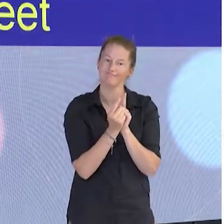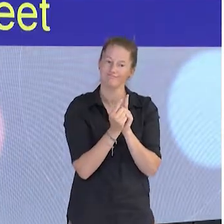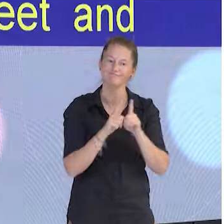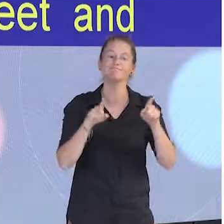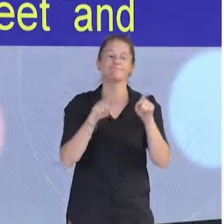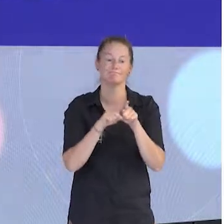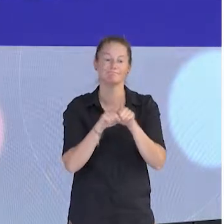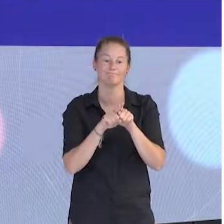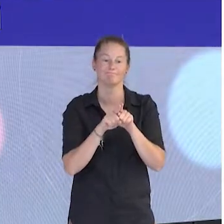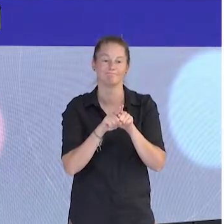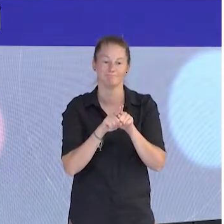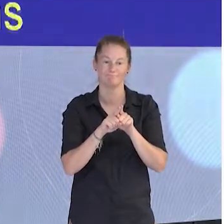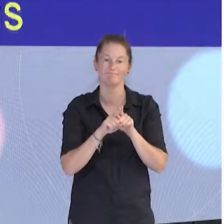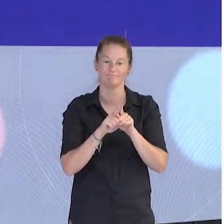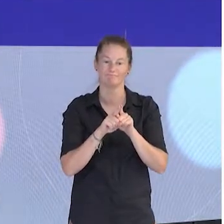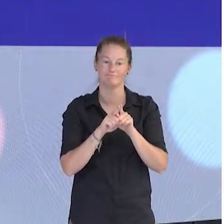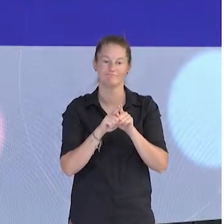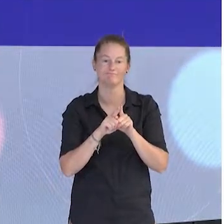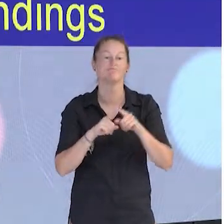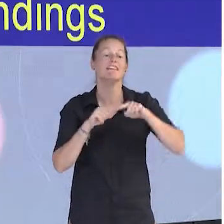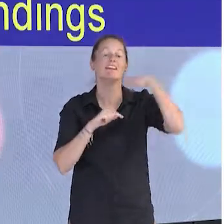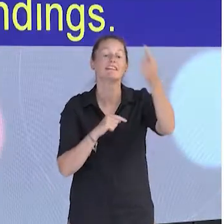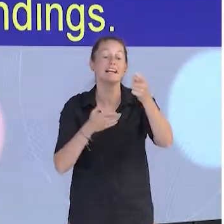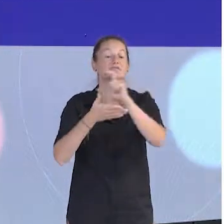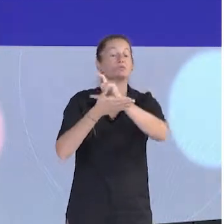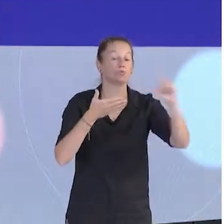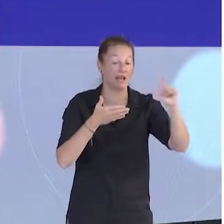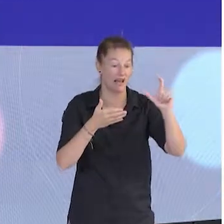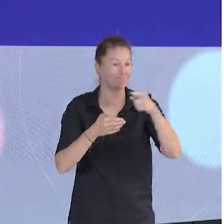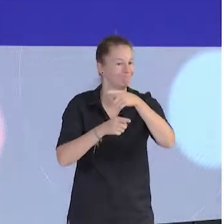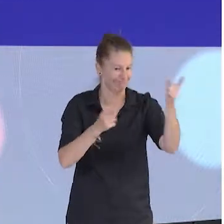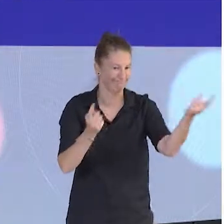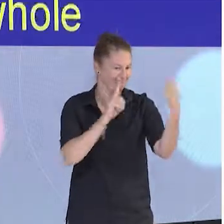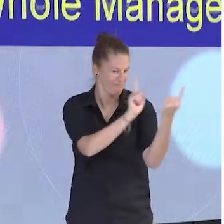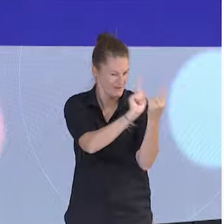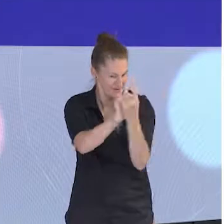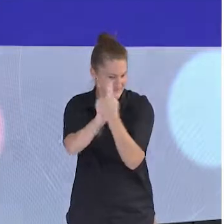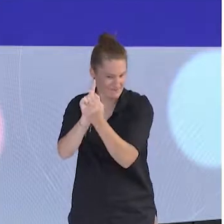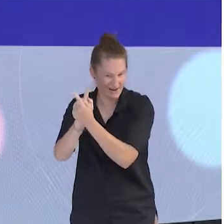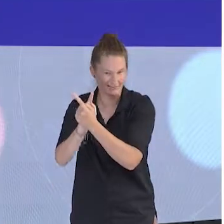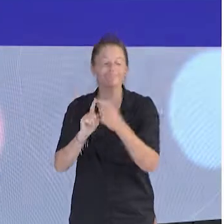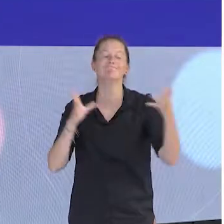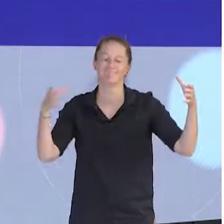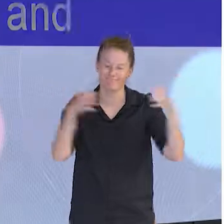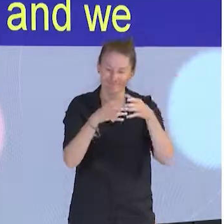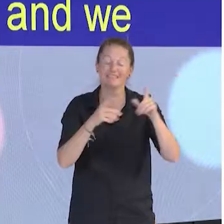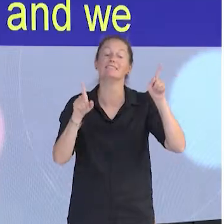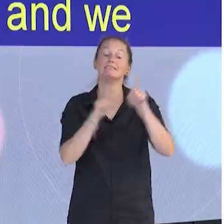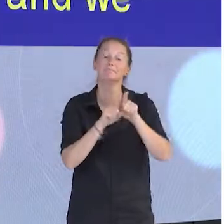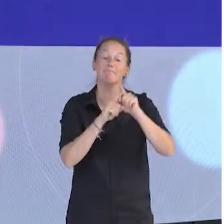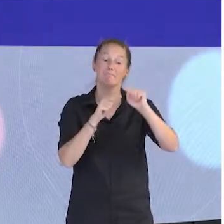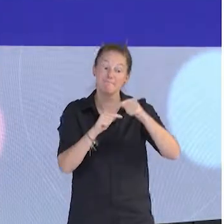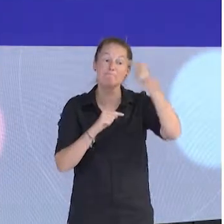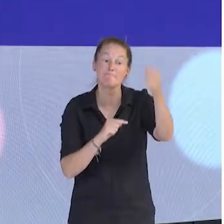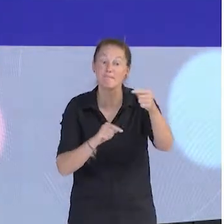the forum and its findings. But in December, the whole management board will be meeting and we will be then having on the